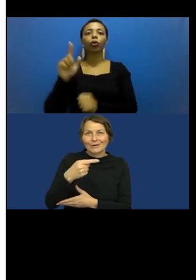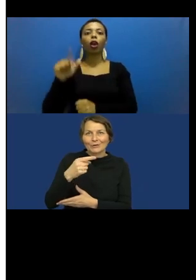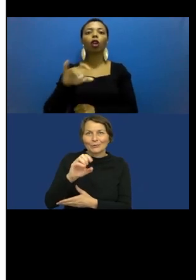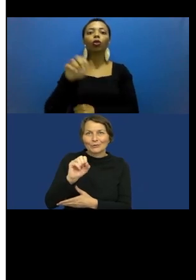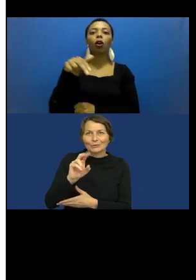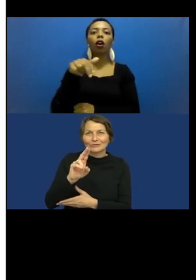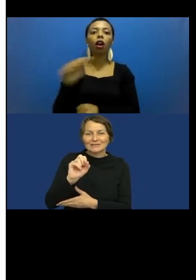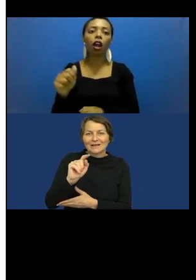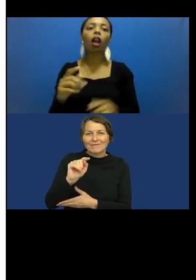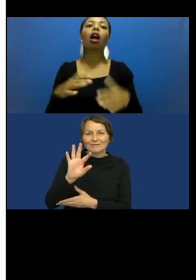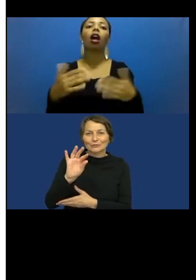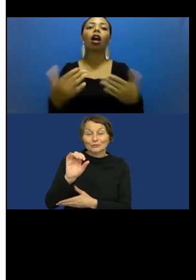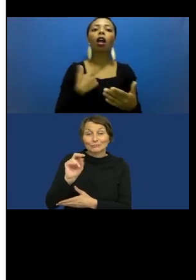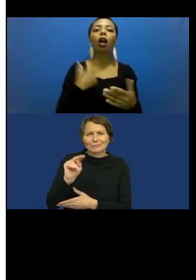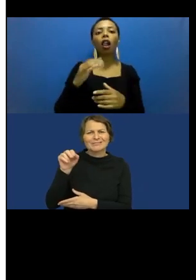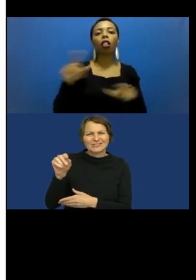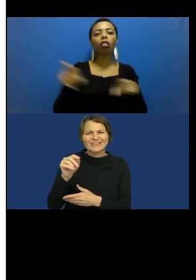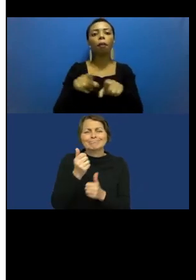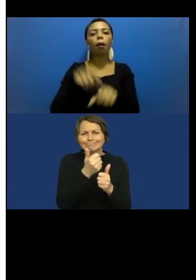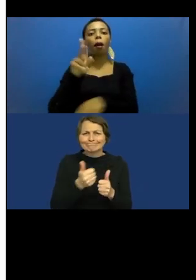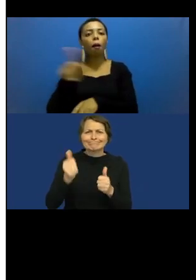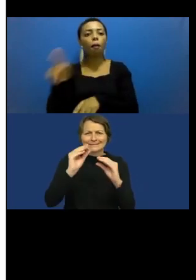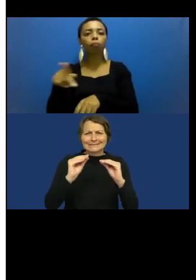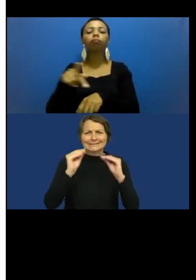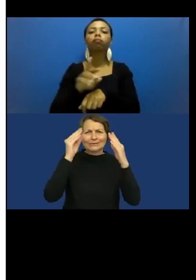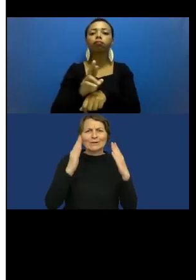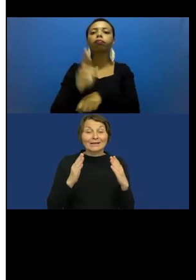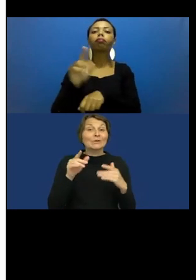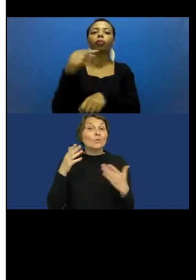lecturer associate professor at Örbro University.